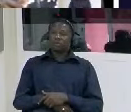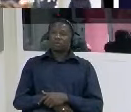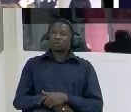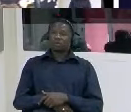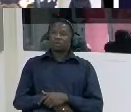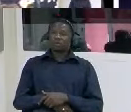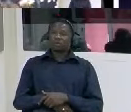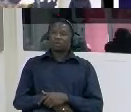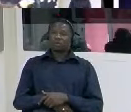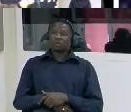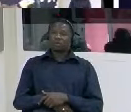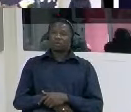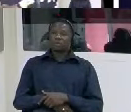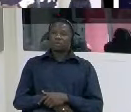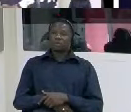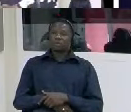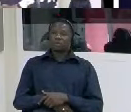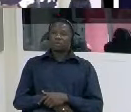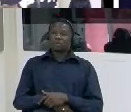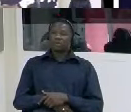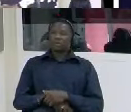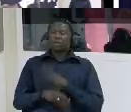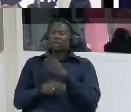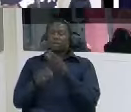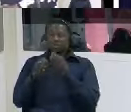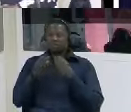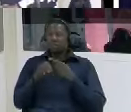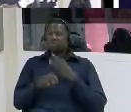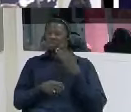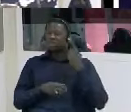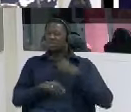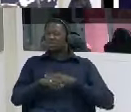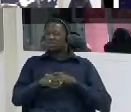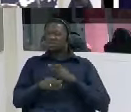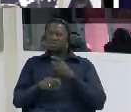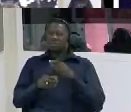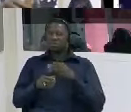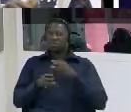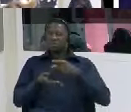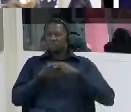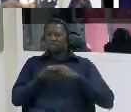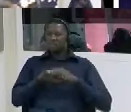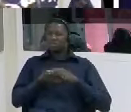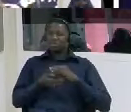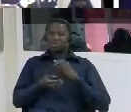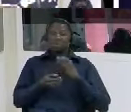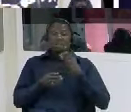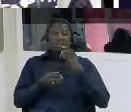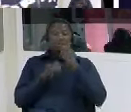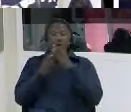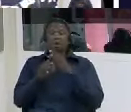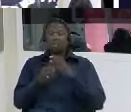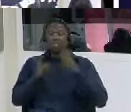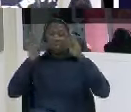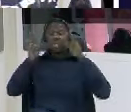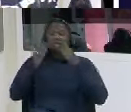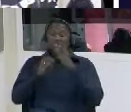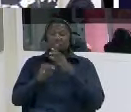they were waiting for instructions from the president uh to do so so were you taken back to mile two